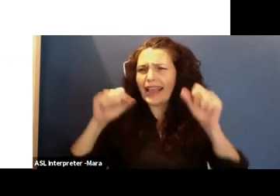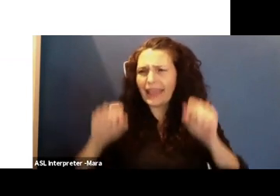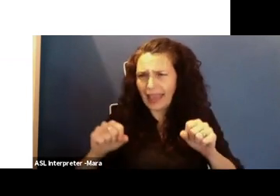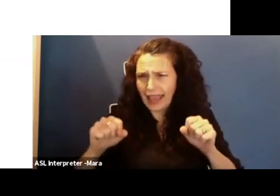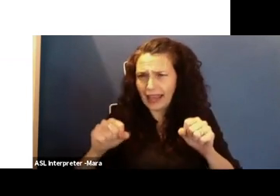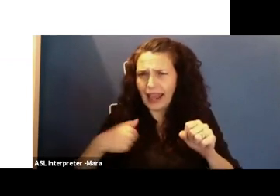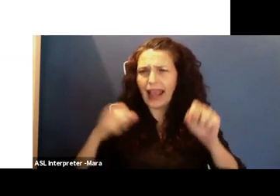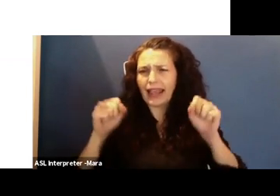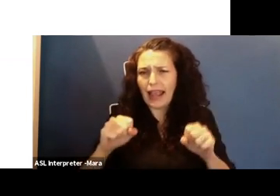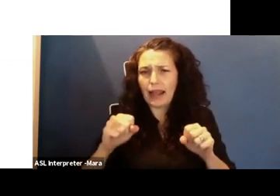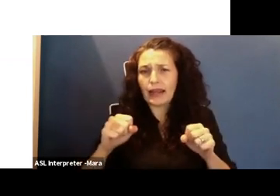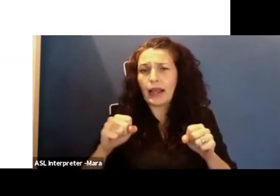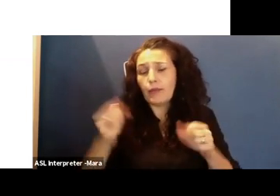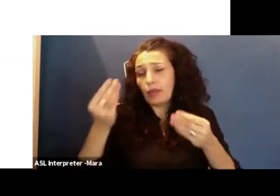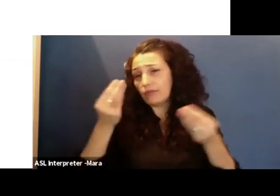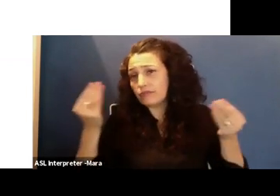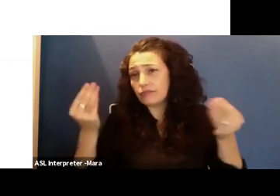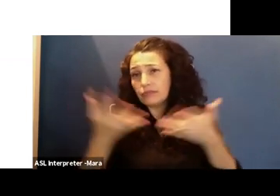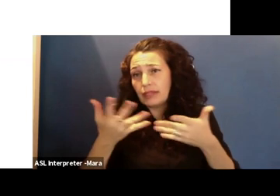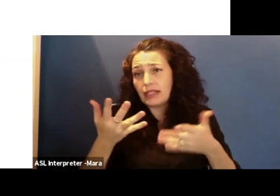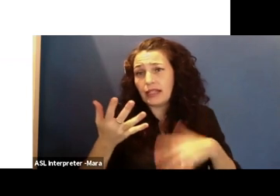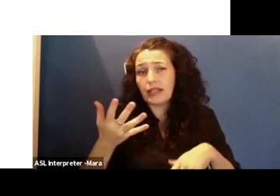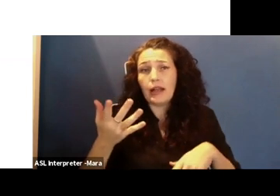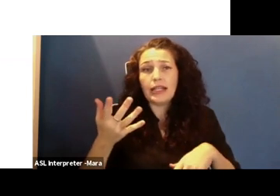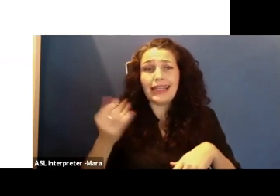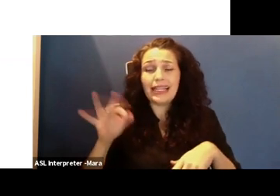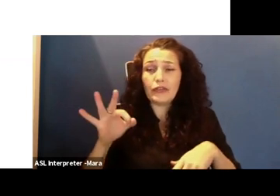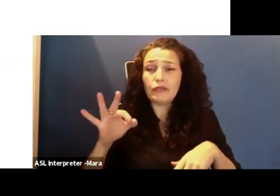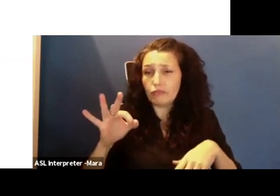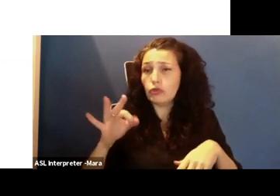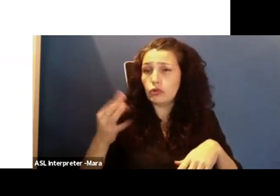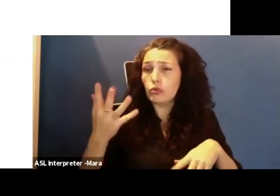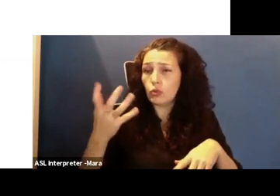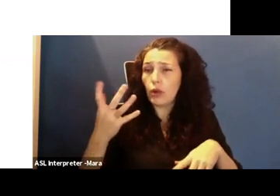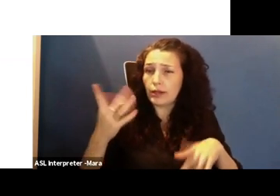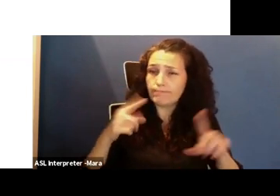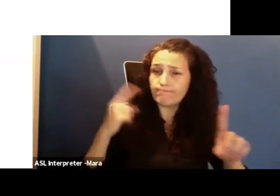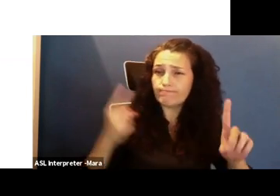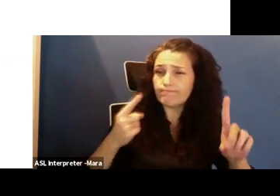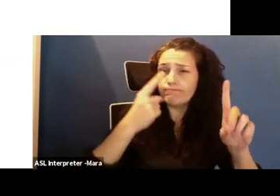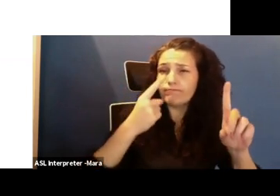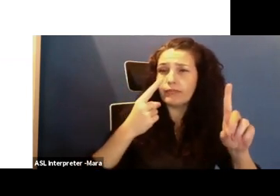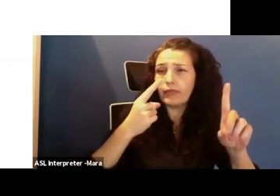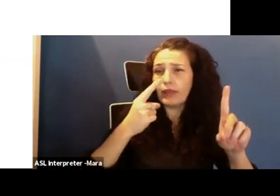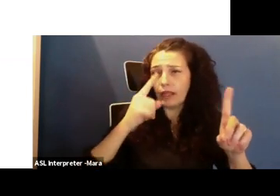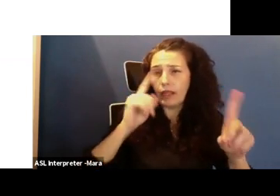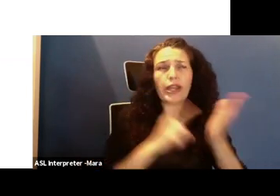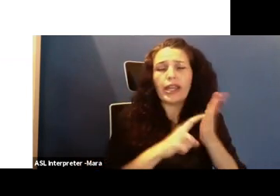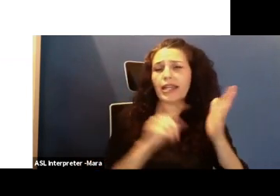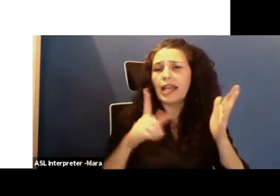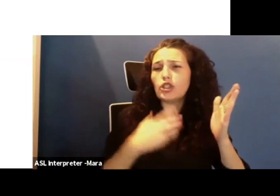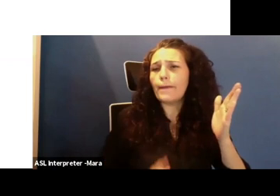same type of environment, I want to say, here's some things you can do. Let's try to realize your passions early. So I learned